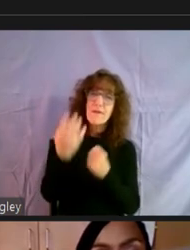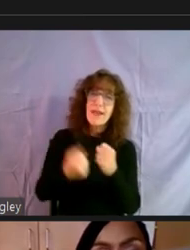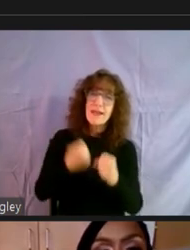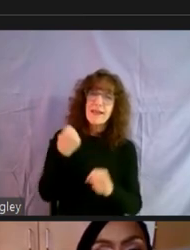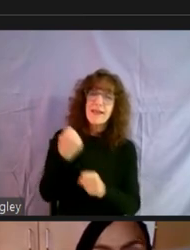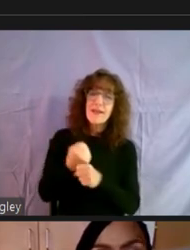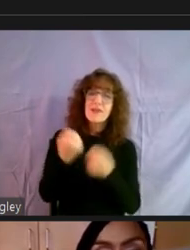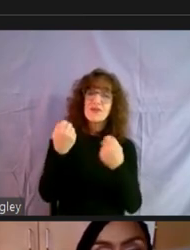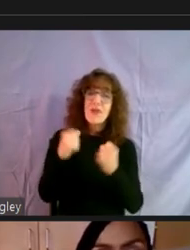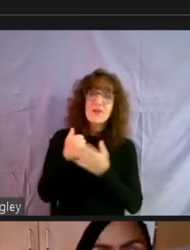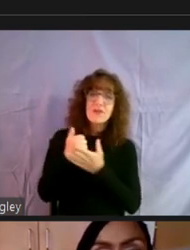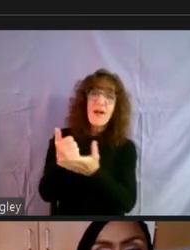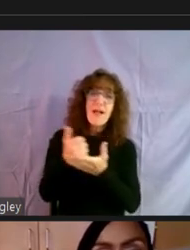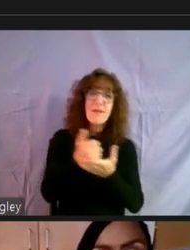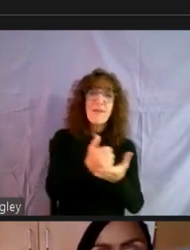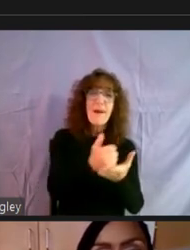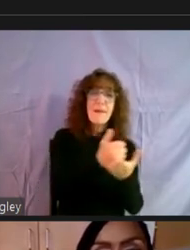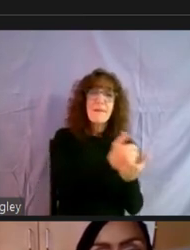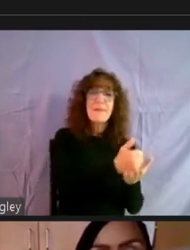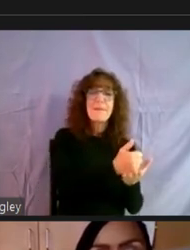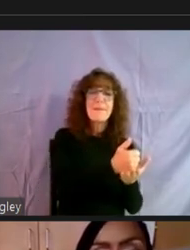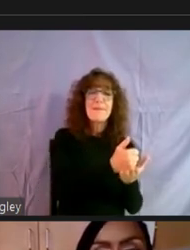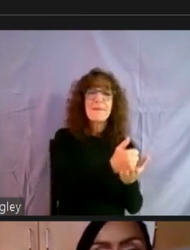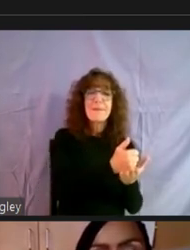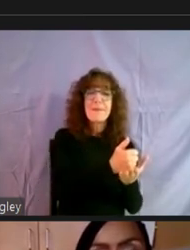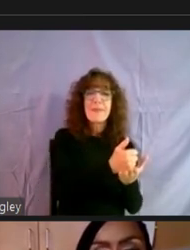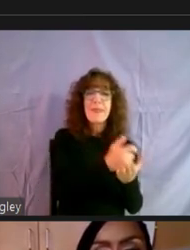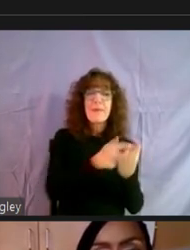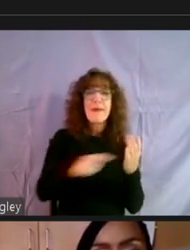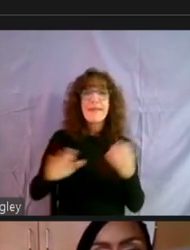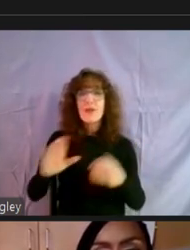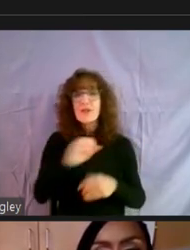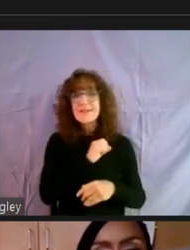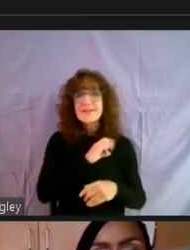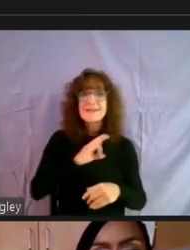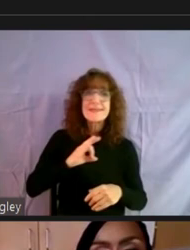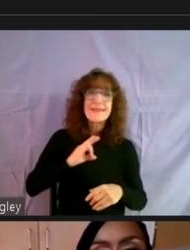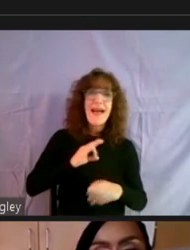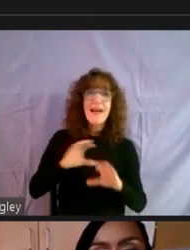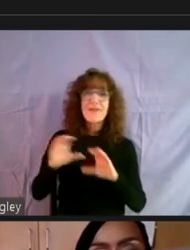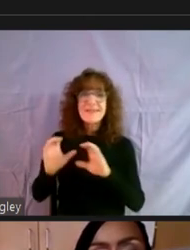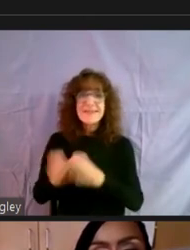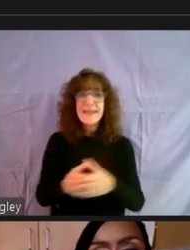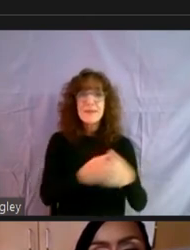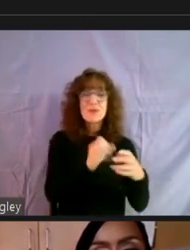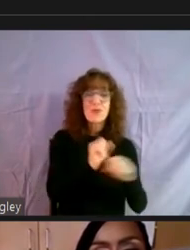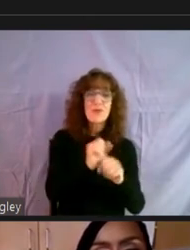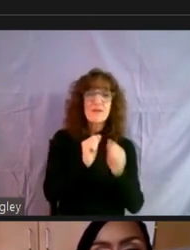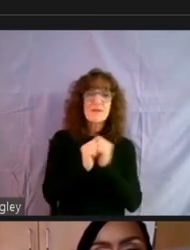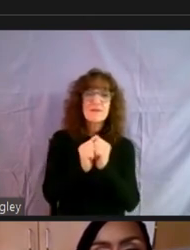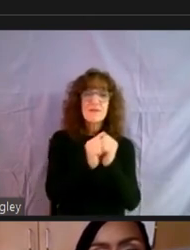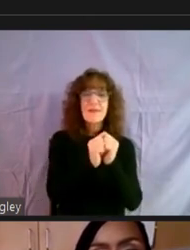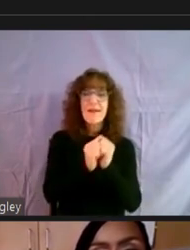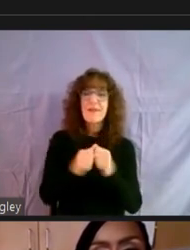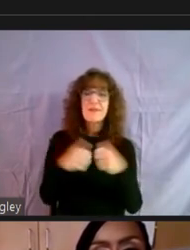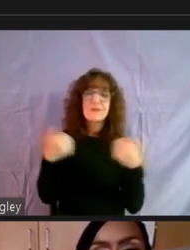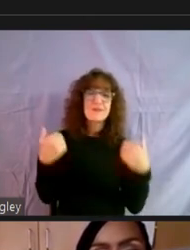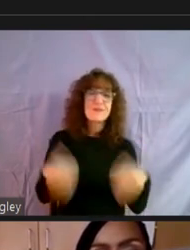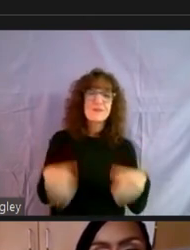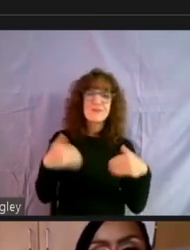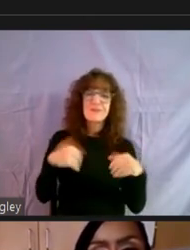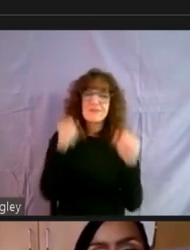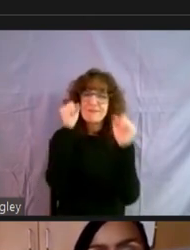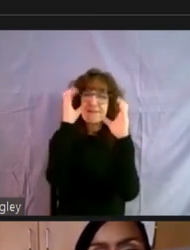trying to just help people, but, um, their staffs are their teams that they've got working with them are just, just amazing